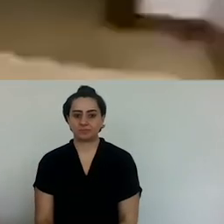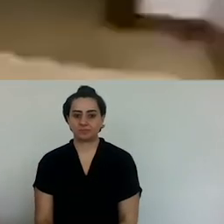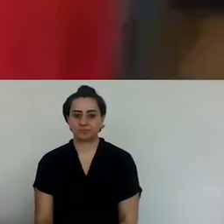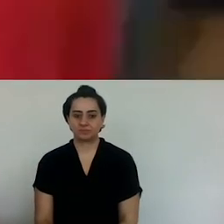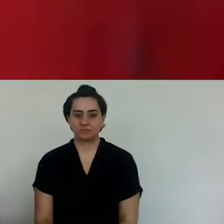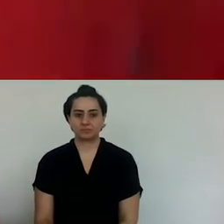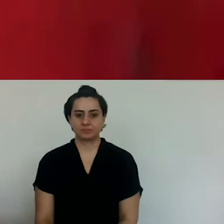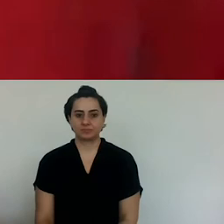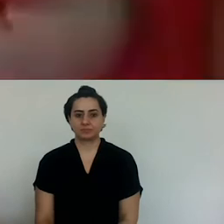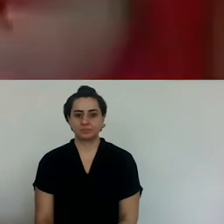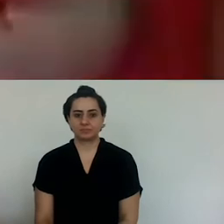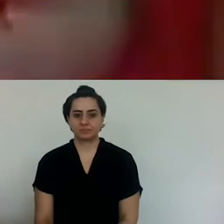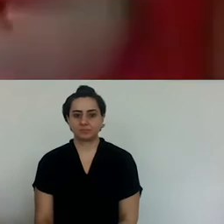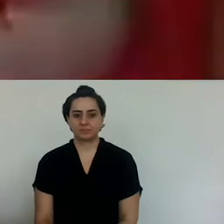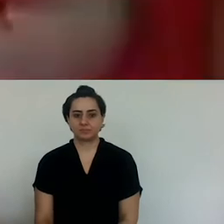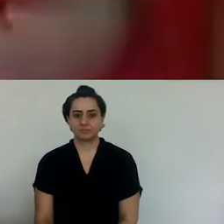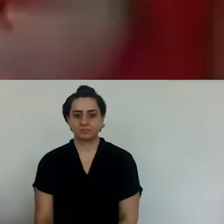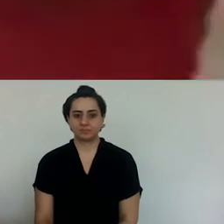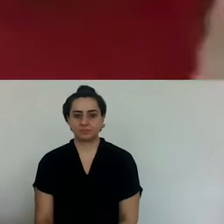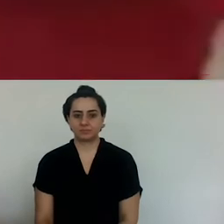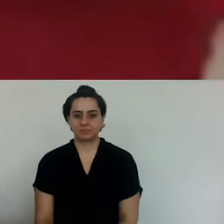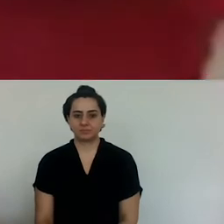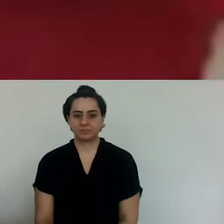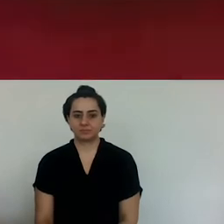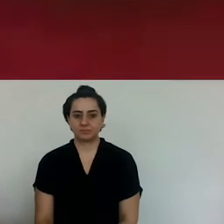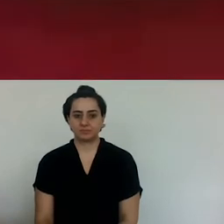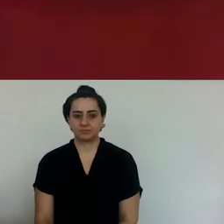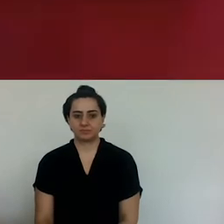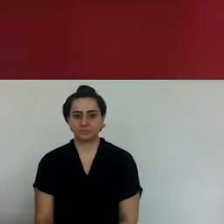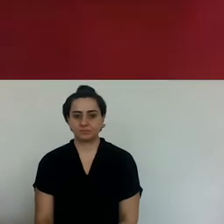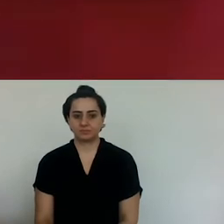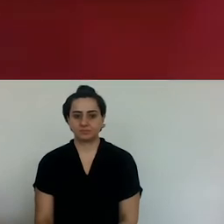I added some bay leaves now for the lemon.